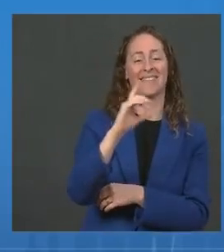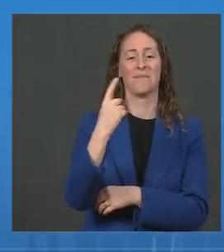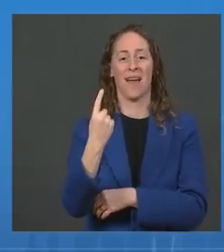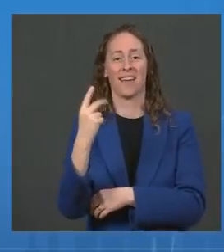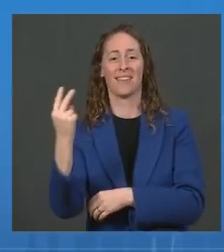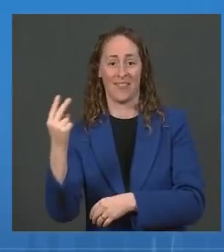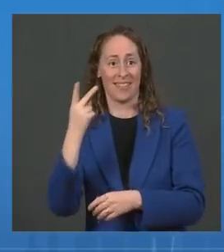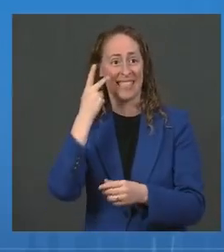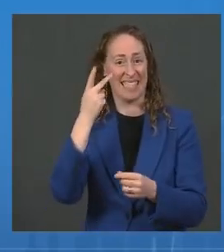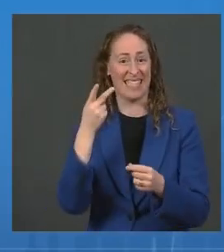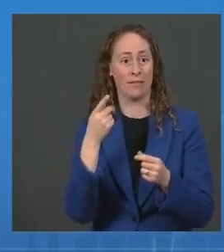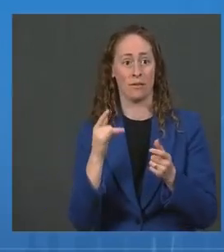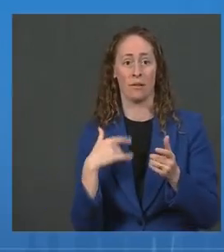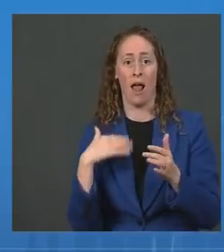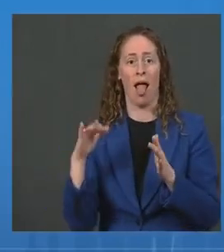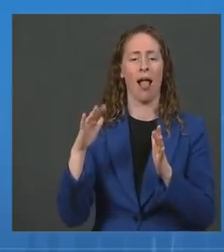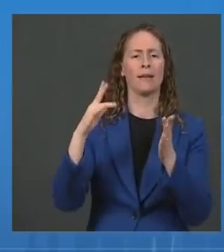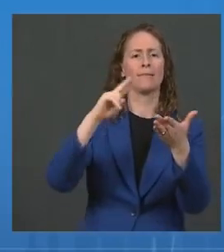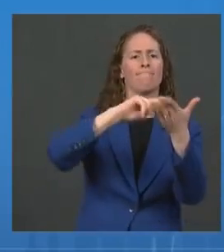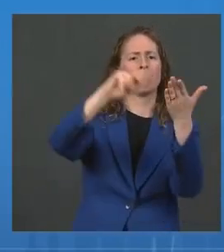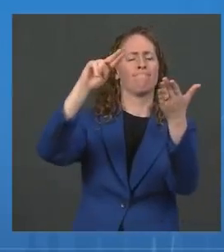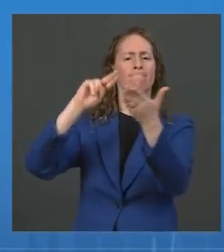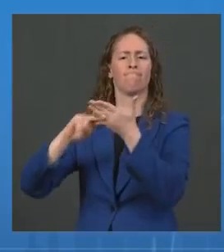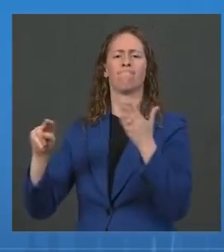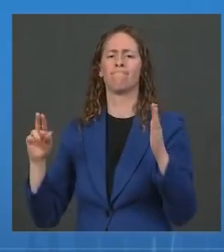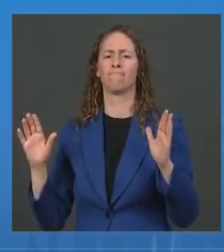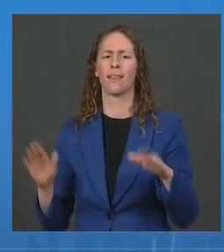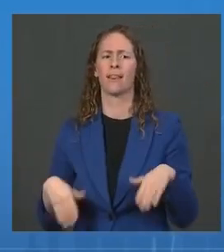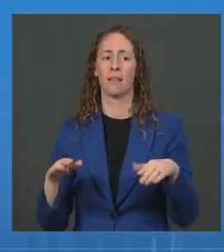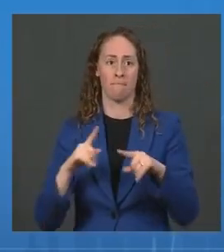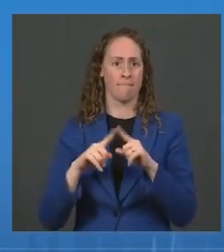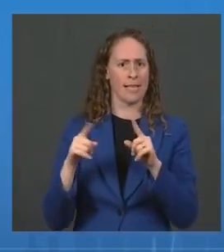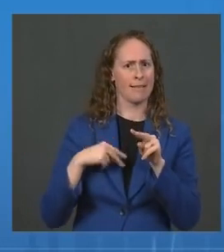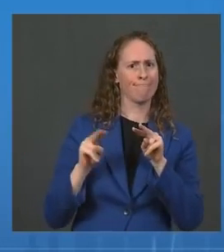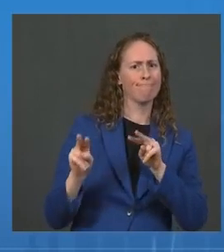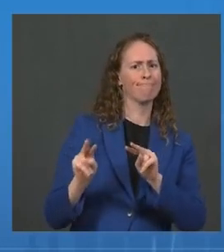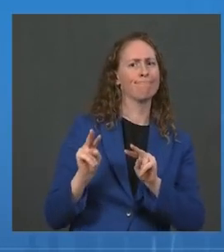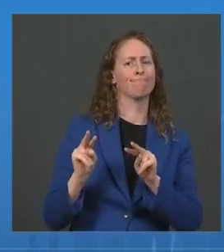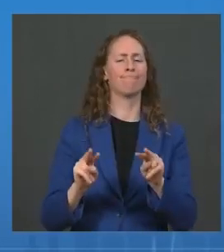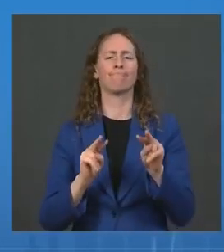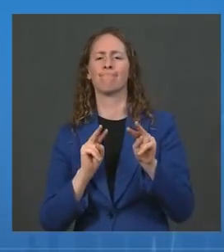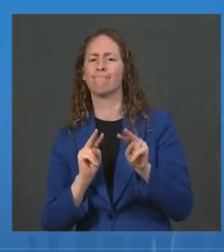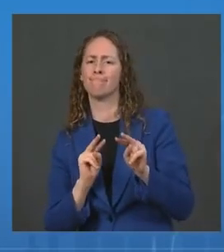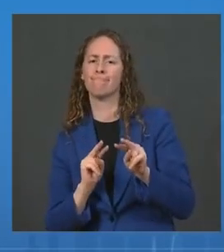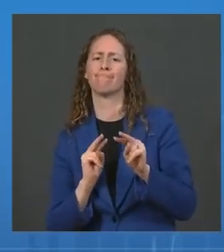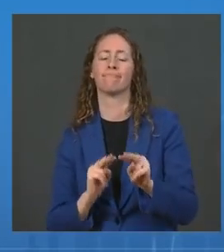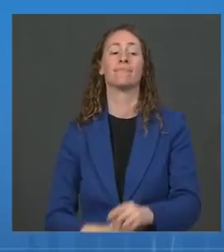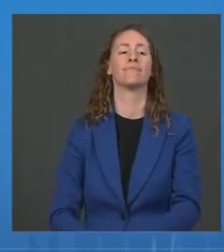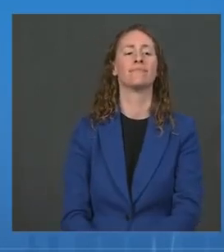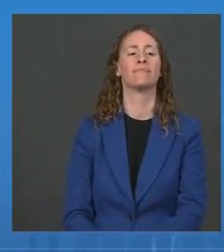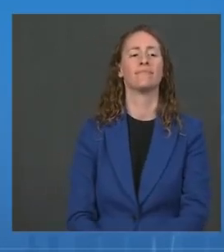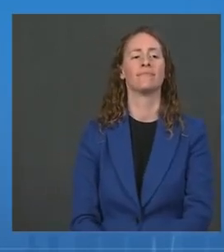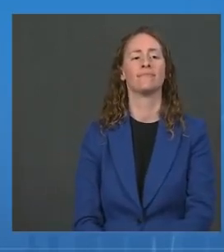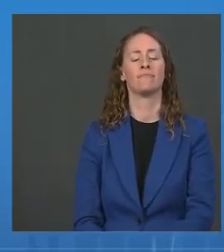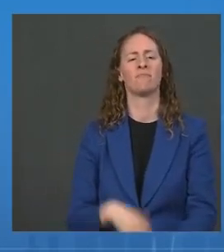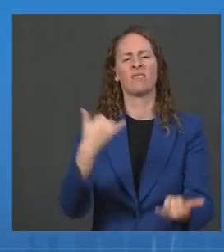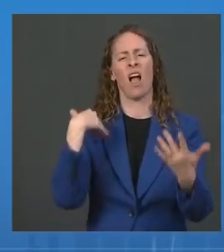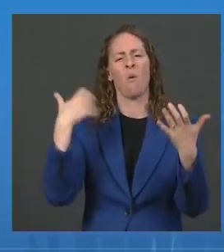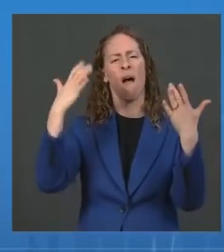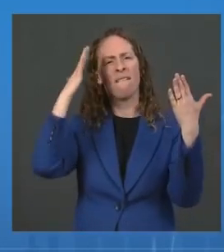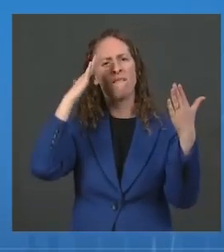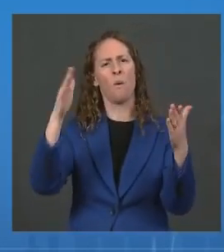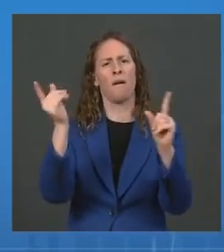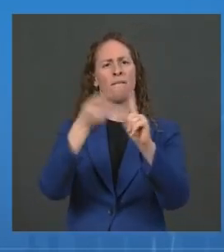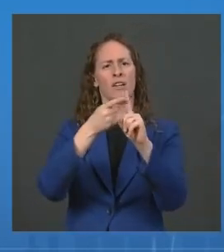determination. Very quickly, next slide, let's take a look at the Mu variant first. It was identified